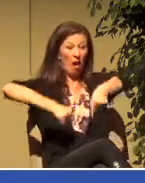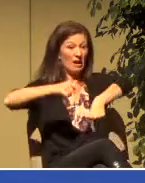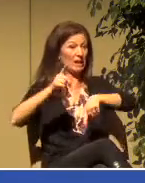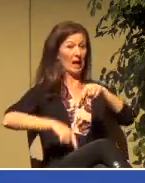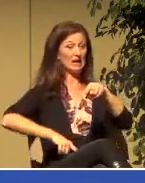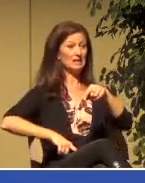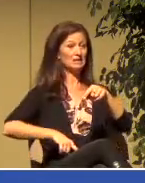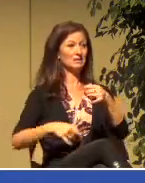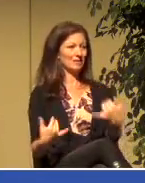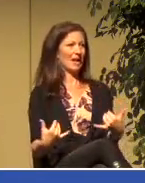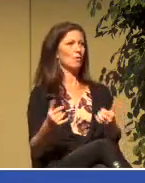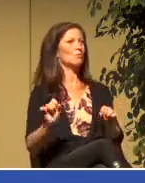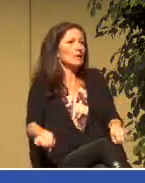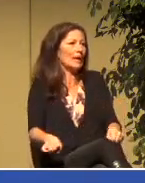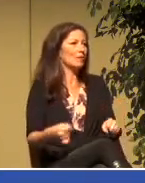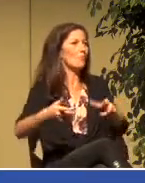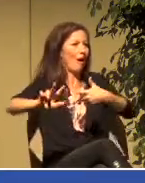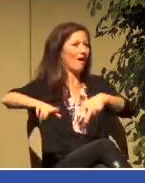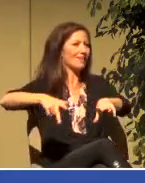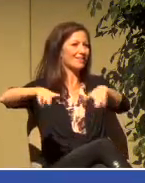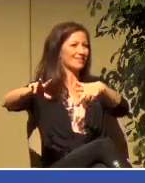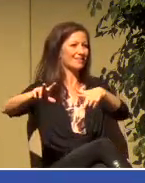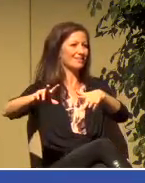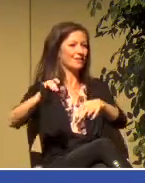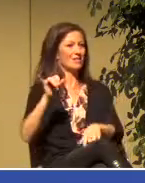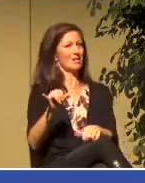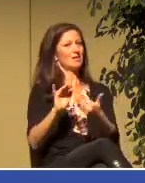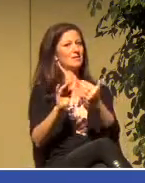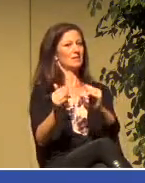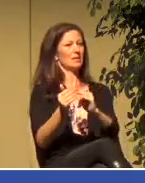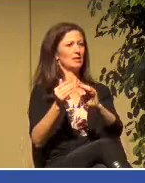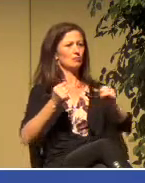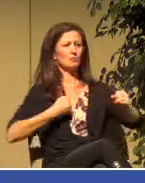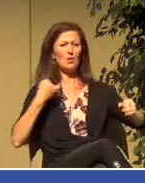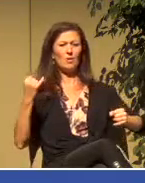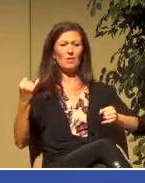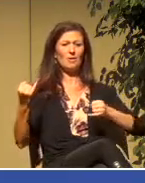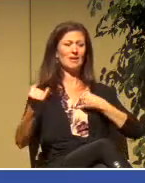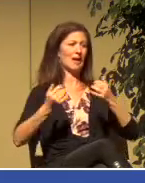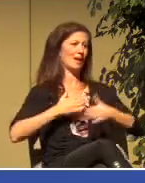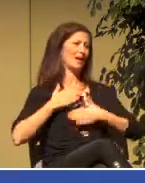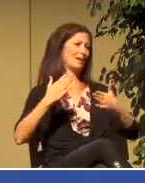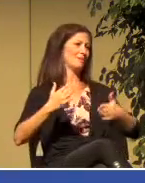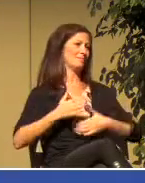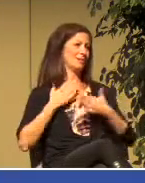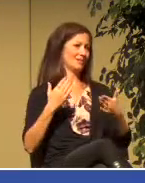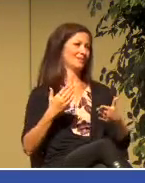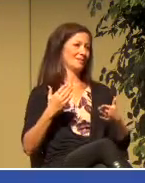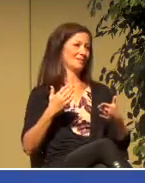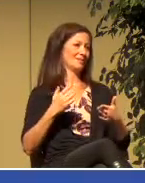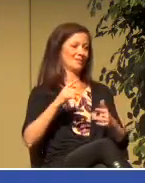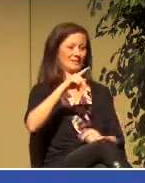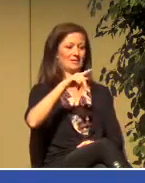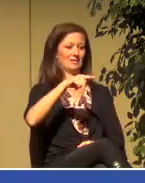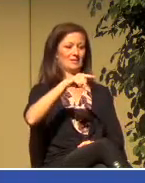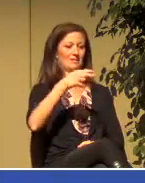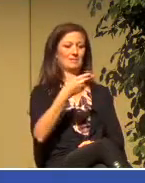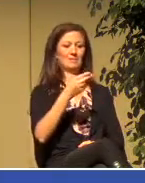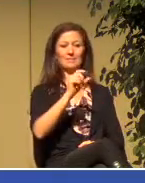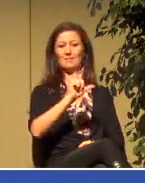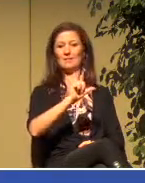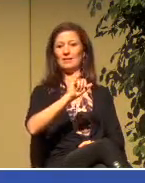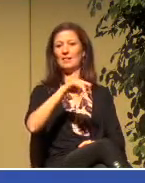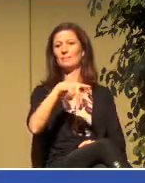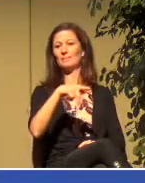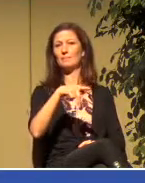And so there was great joy in that city. This is the description of Philip. Philip,